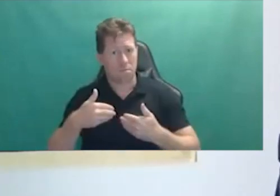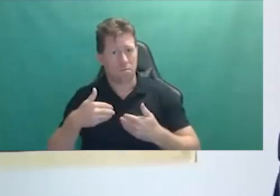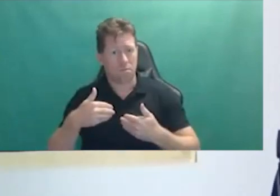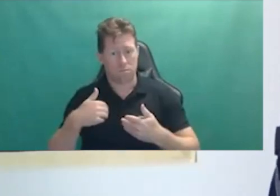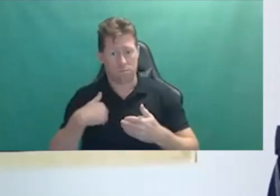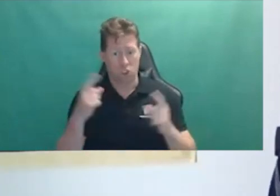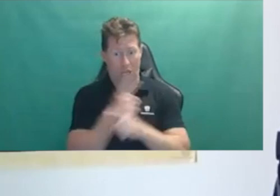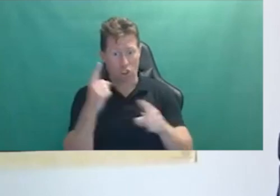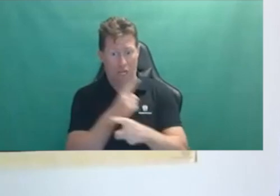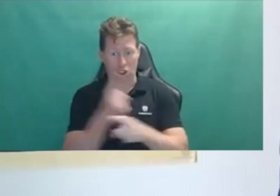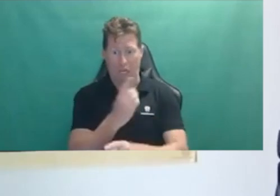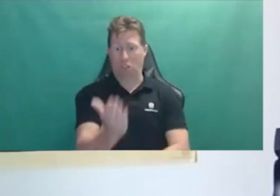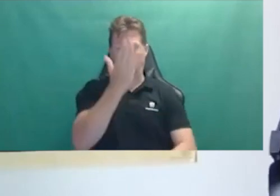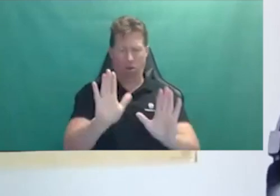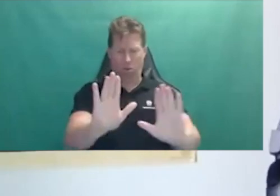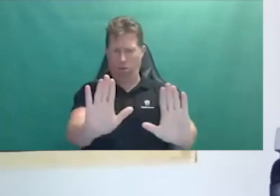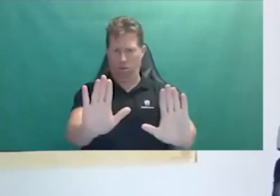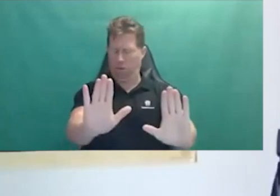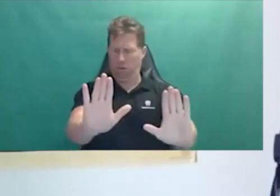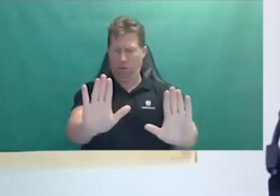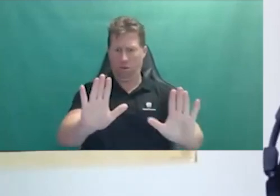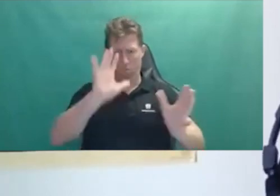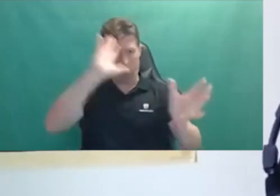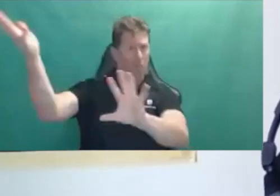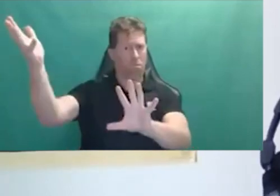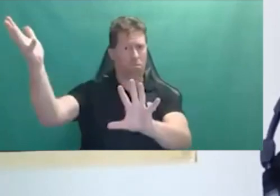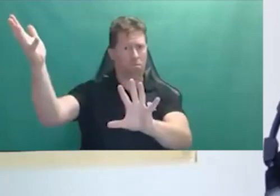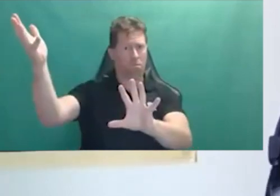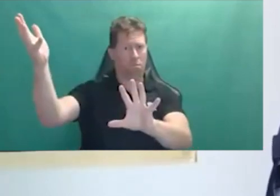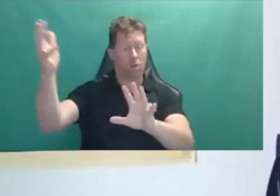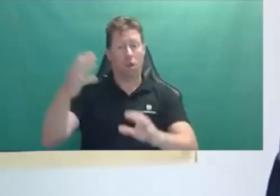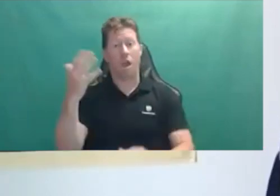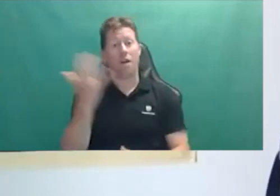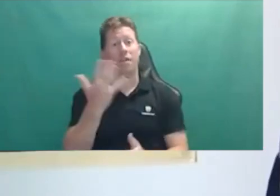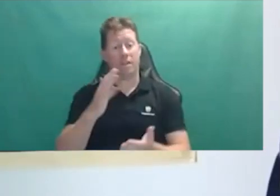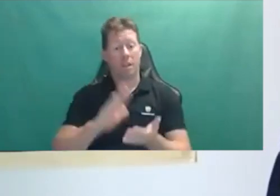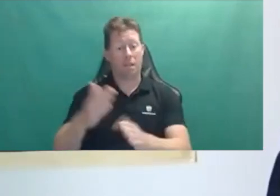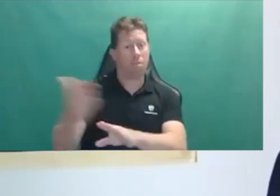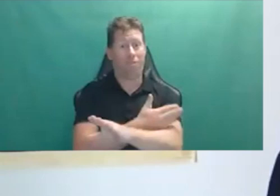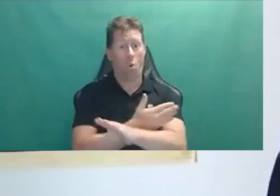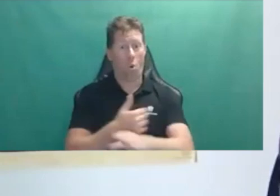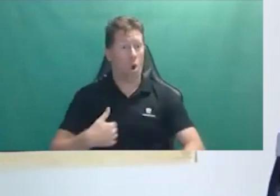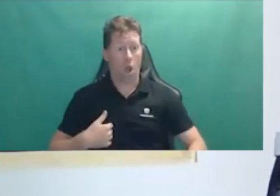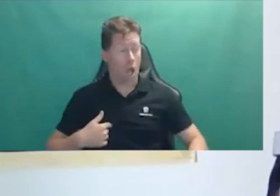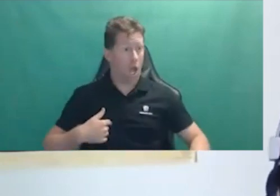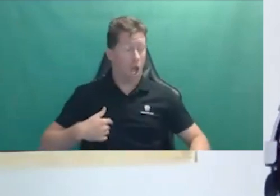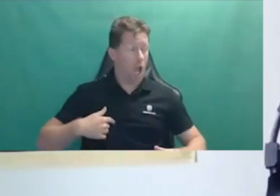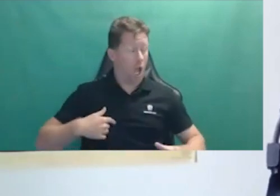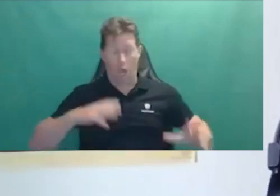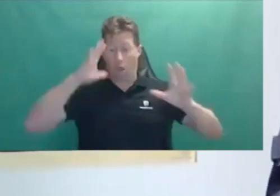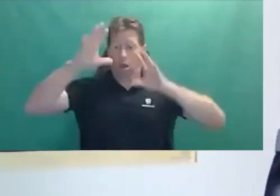changes in routine. So having somebody arrive 15 minutes early threw me in the